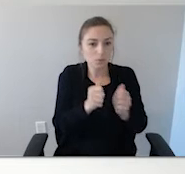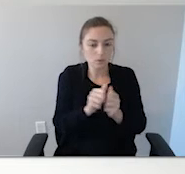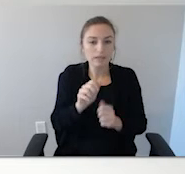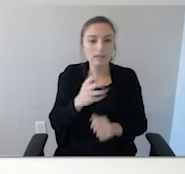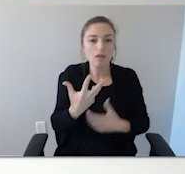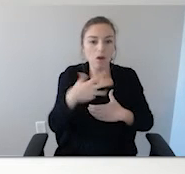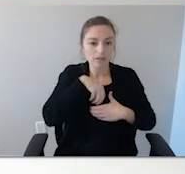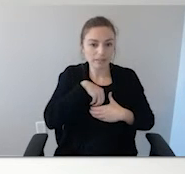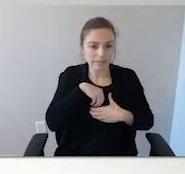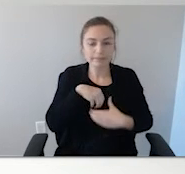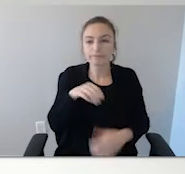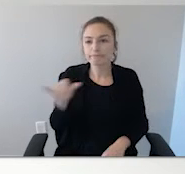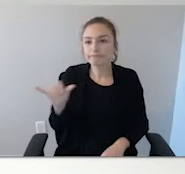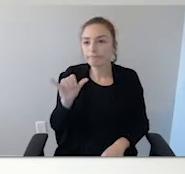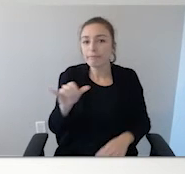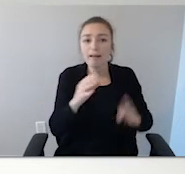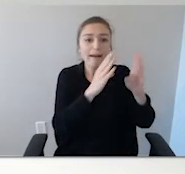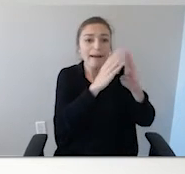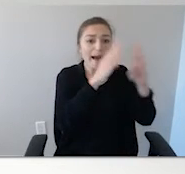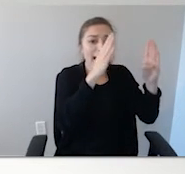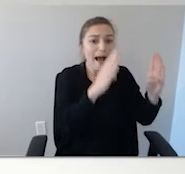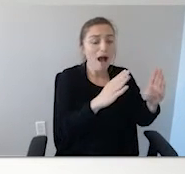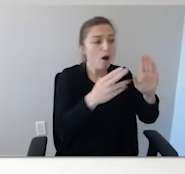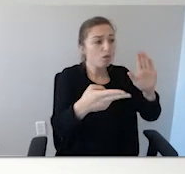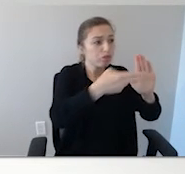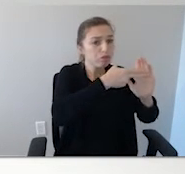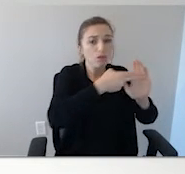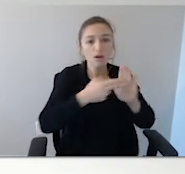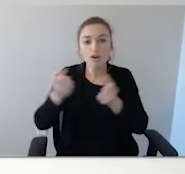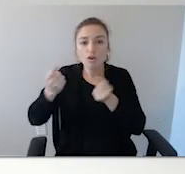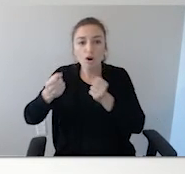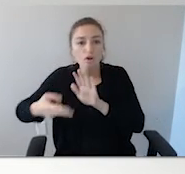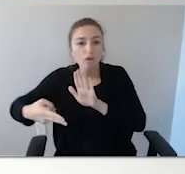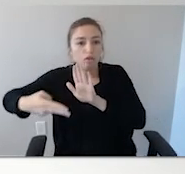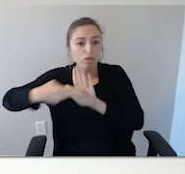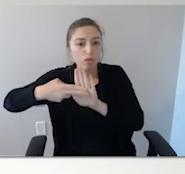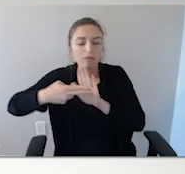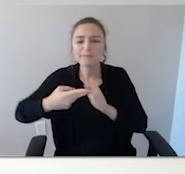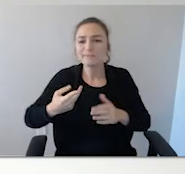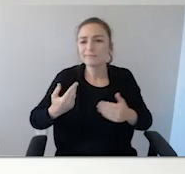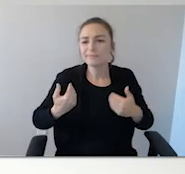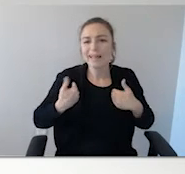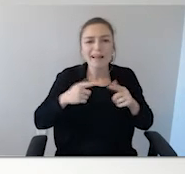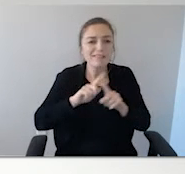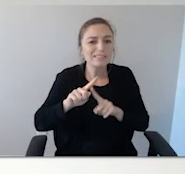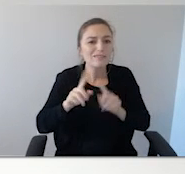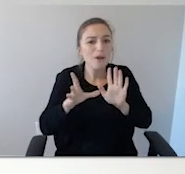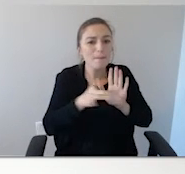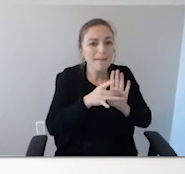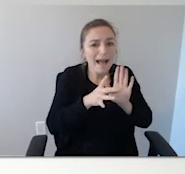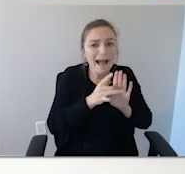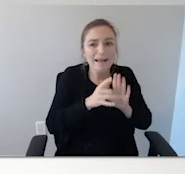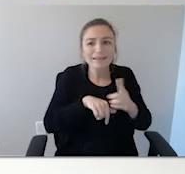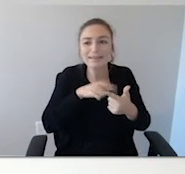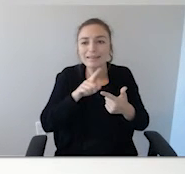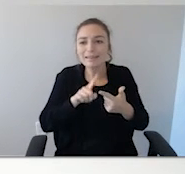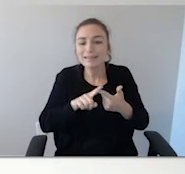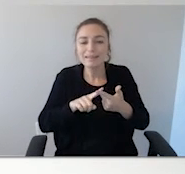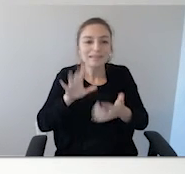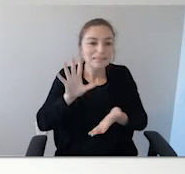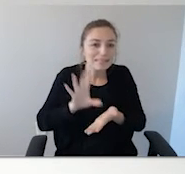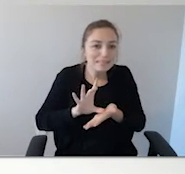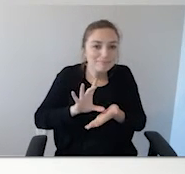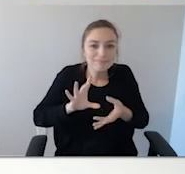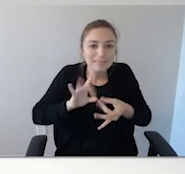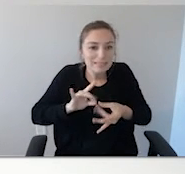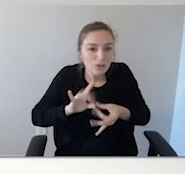house. There's magnets, the car magnets, the ribbon magnets, you've seen all of those around. There's alert decals. You can even get the